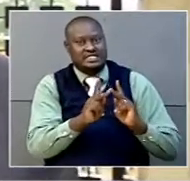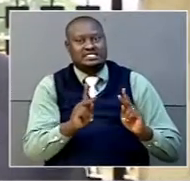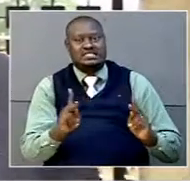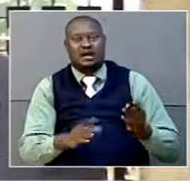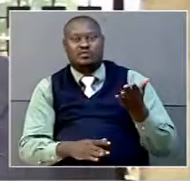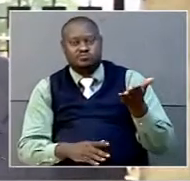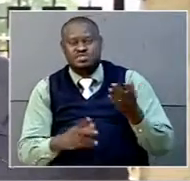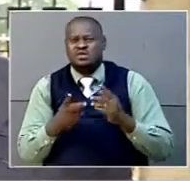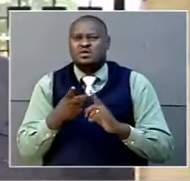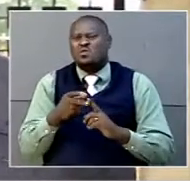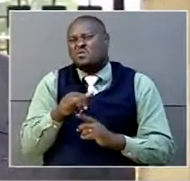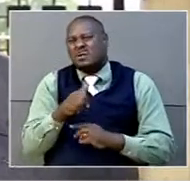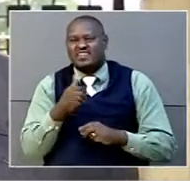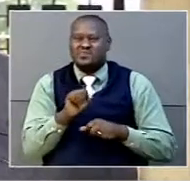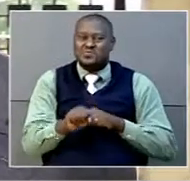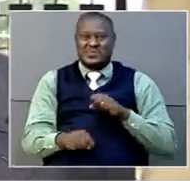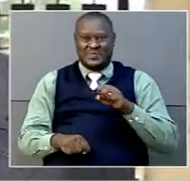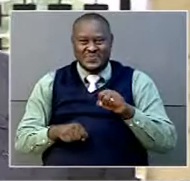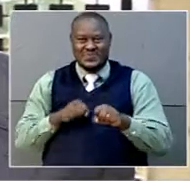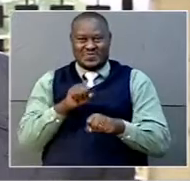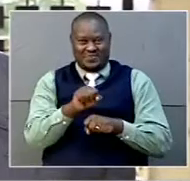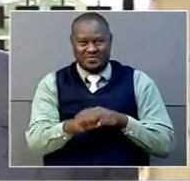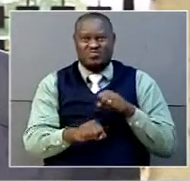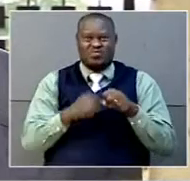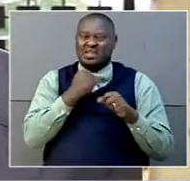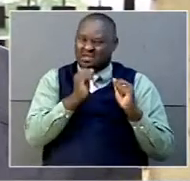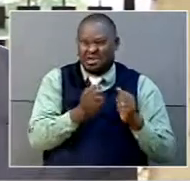people who want to ride bicycles can do that.